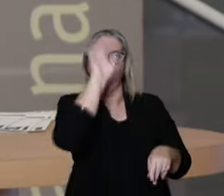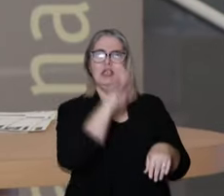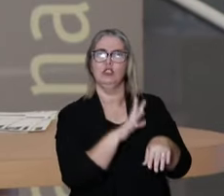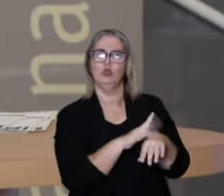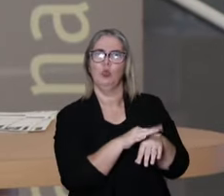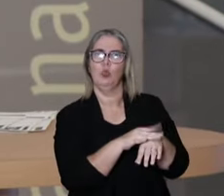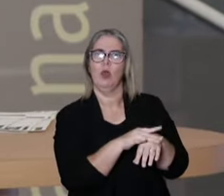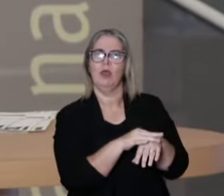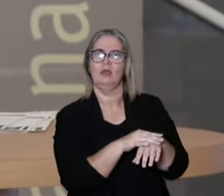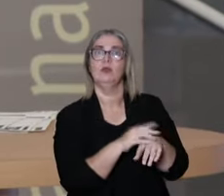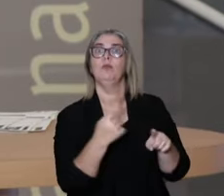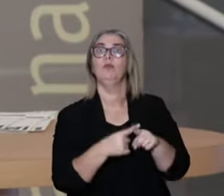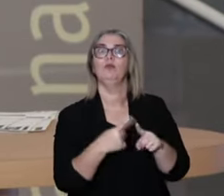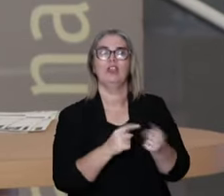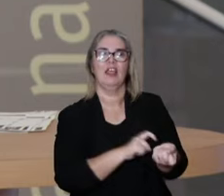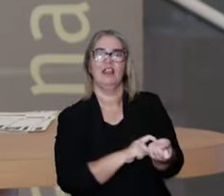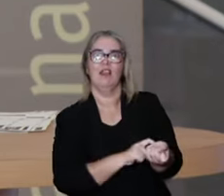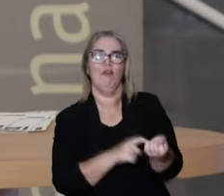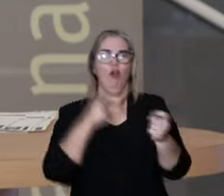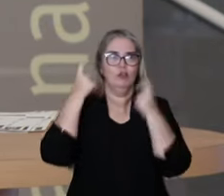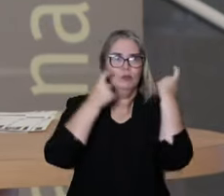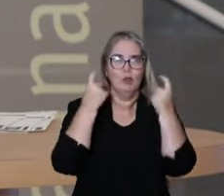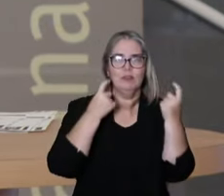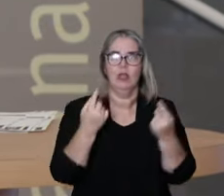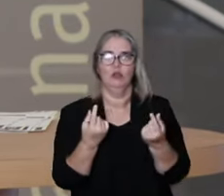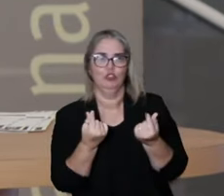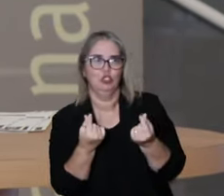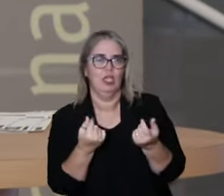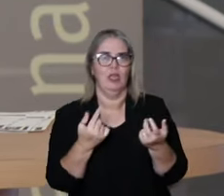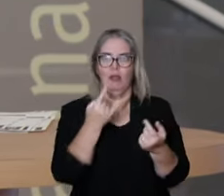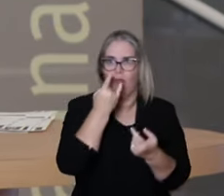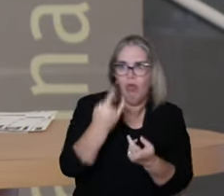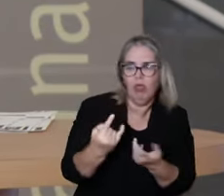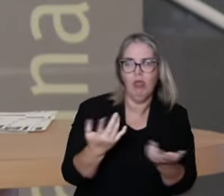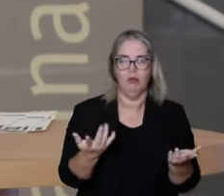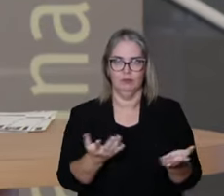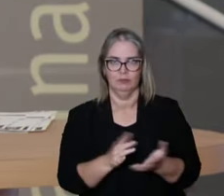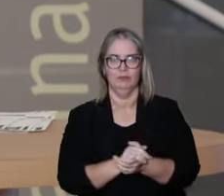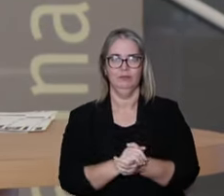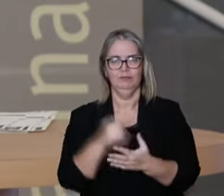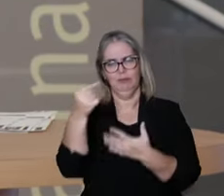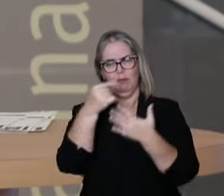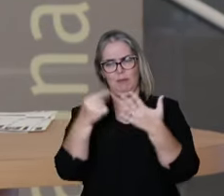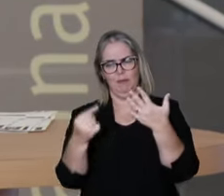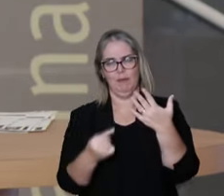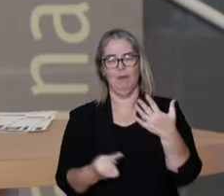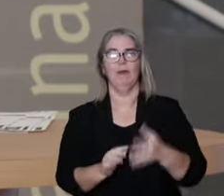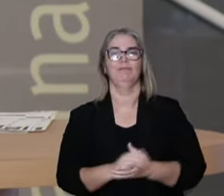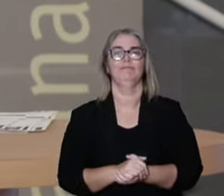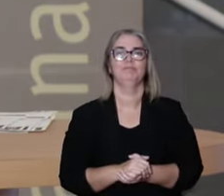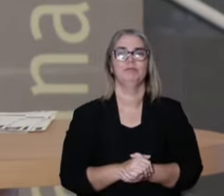So the health systems, when they need to handle with this risk,